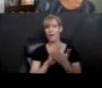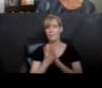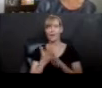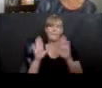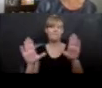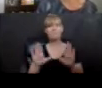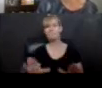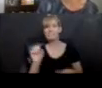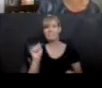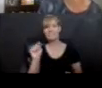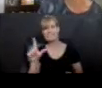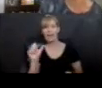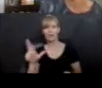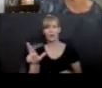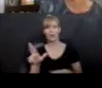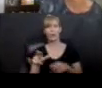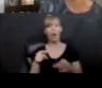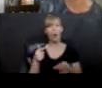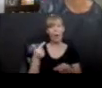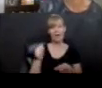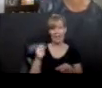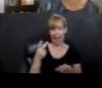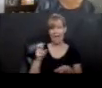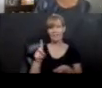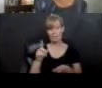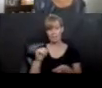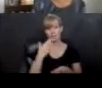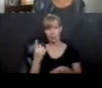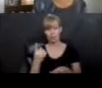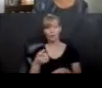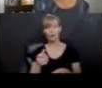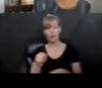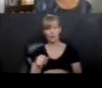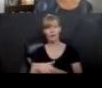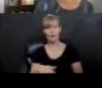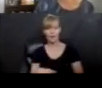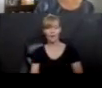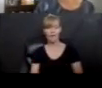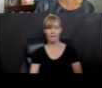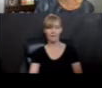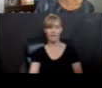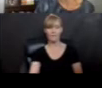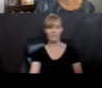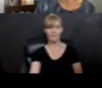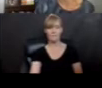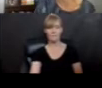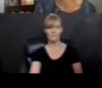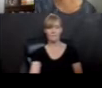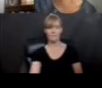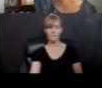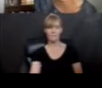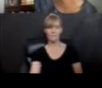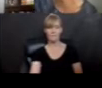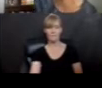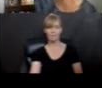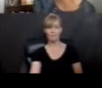stellar, stellar writing. Ooh, gasped. I love that. Instead of said, gasped. Absolutely. So this is